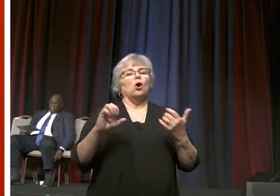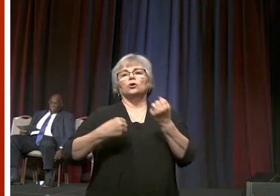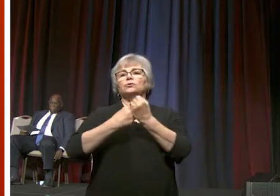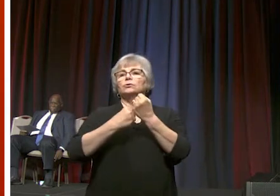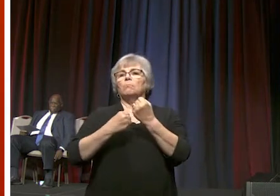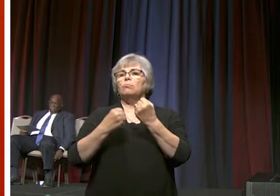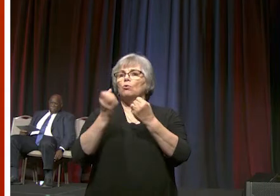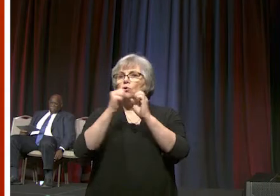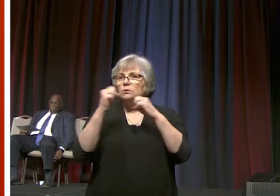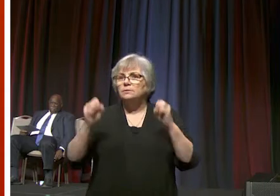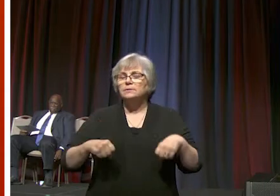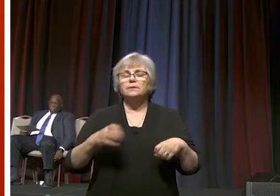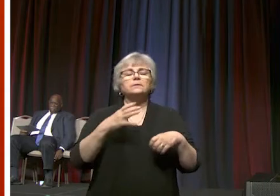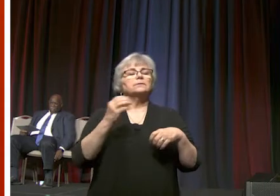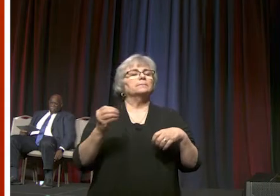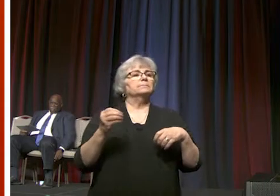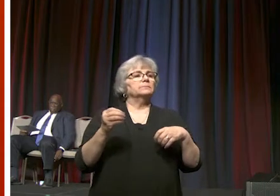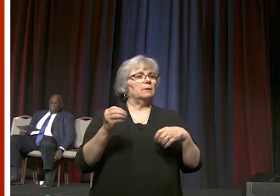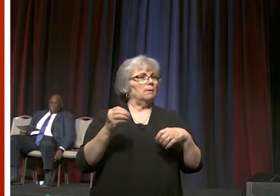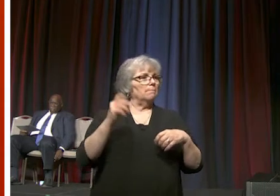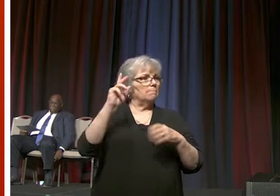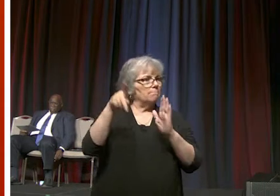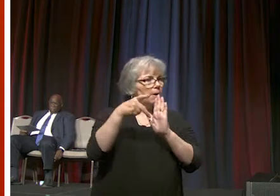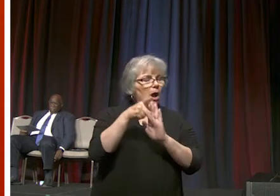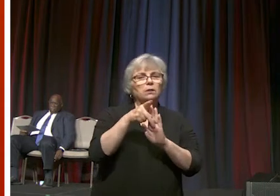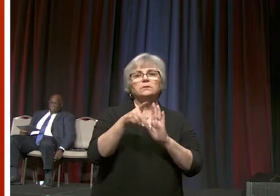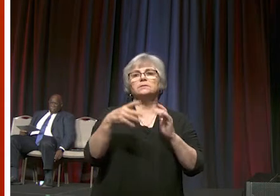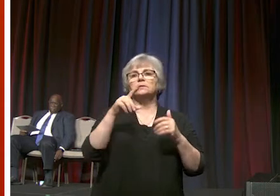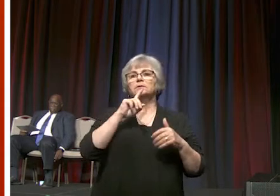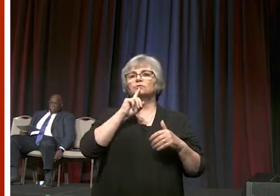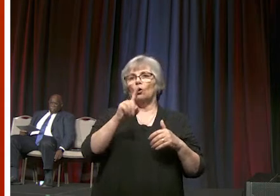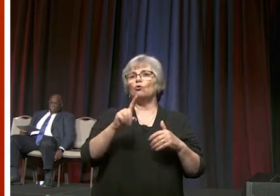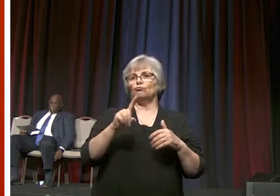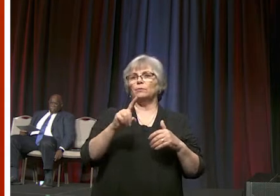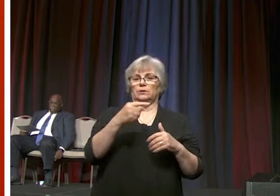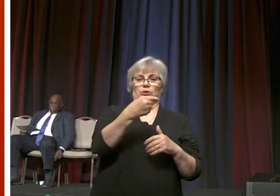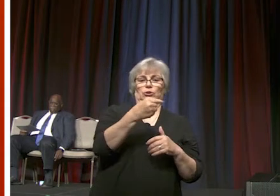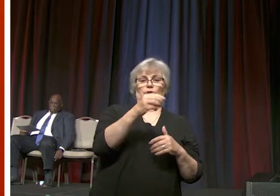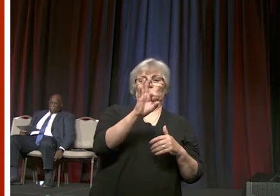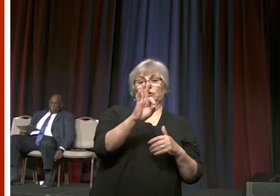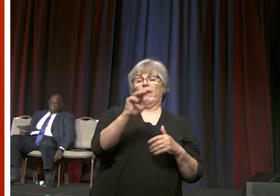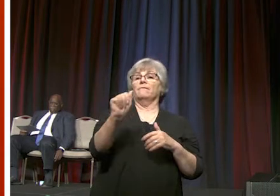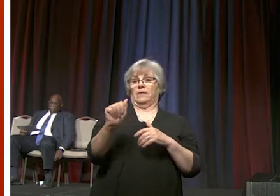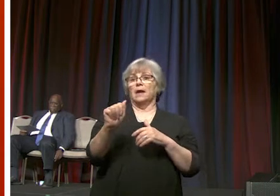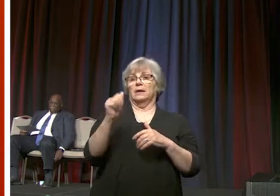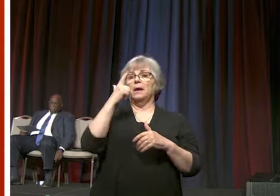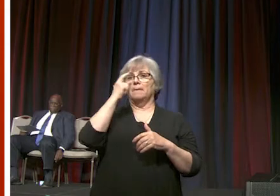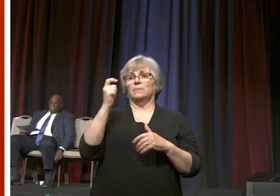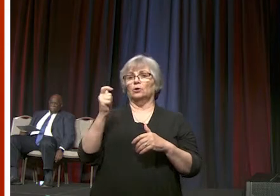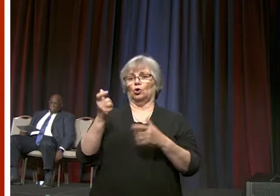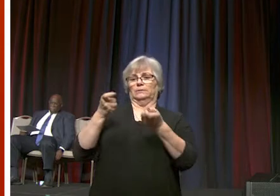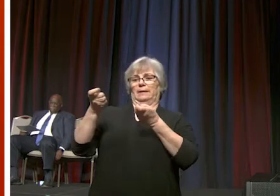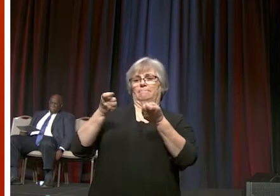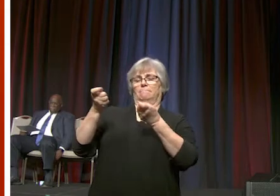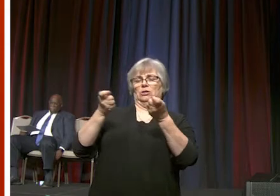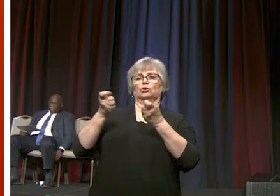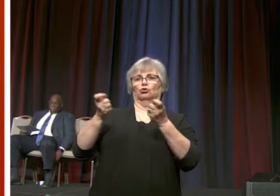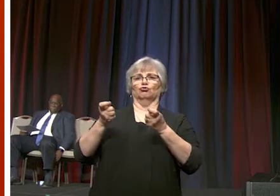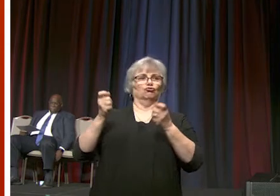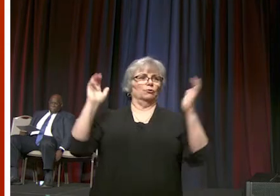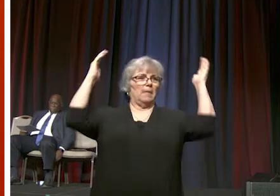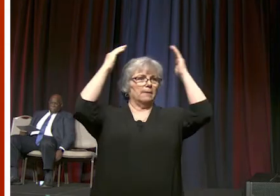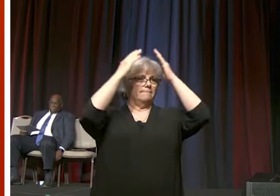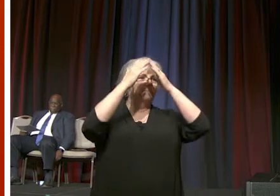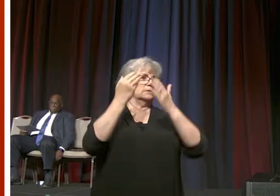and financial policies are established by gcfa as administrators of the episcopal fund and all